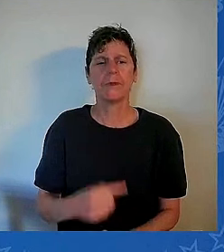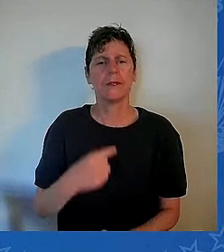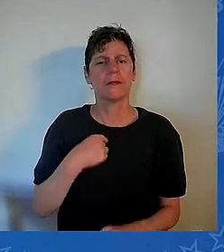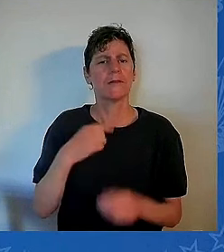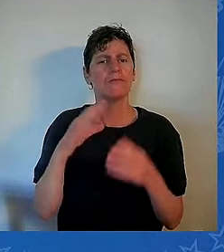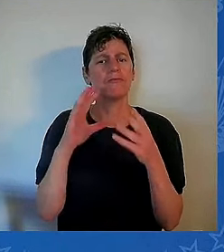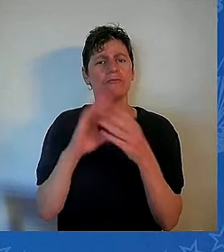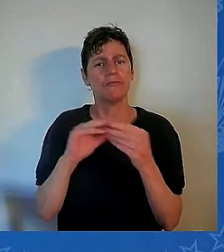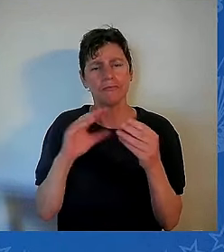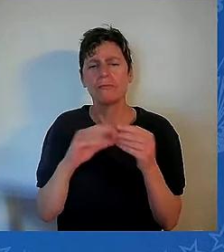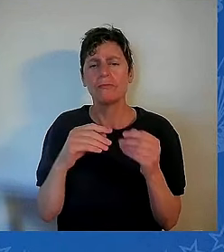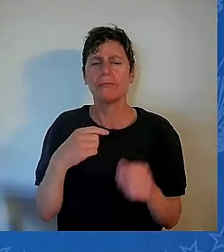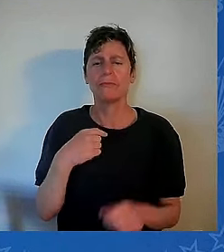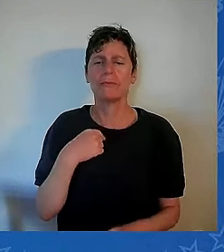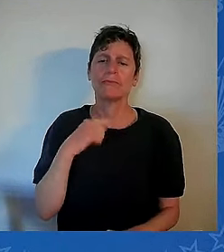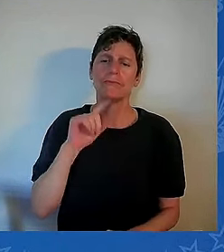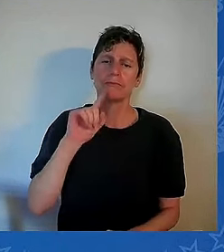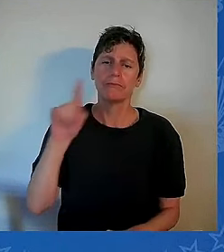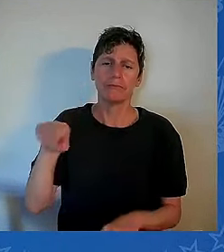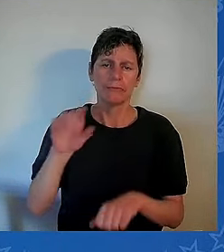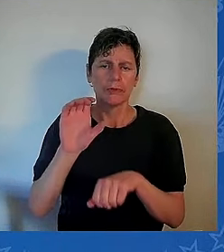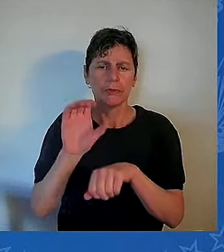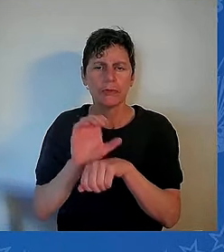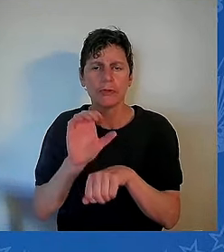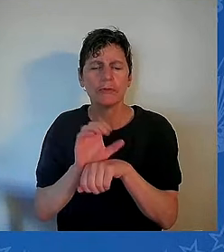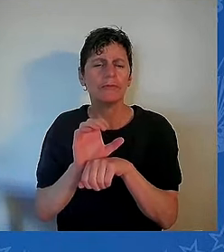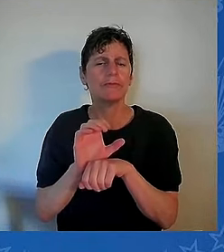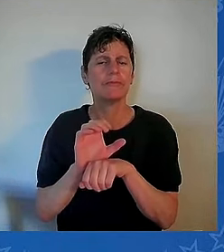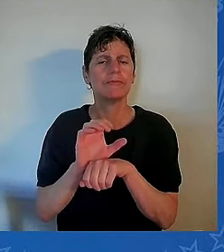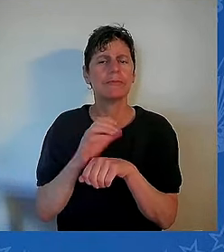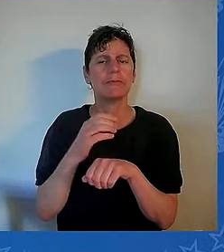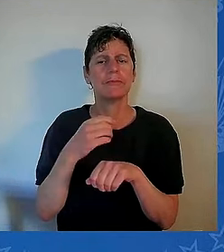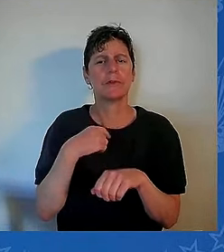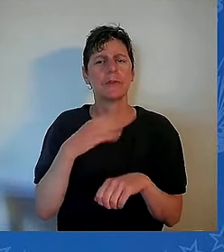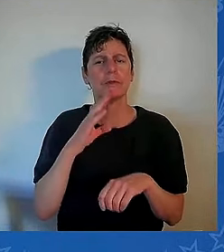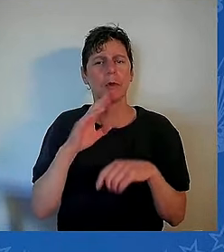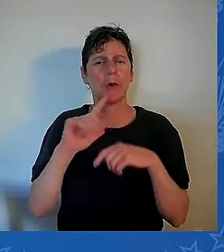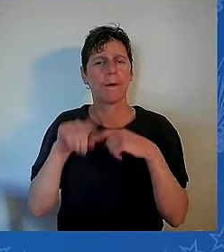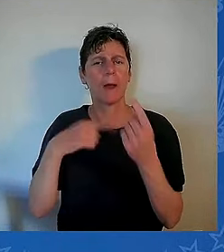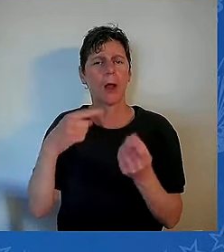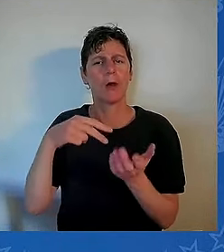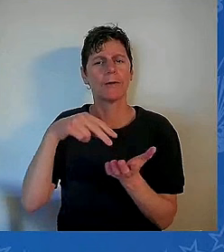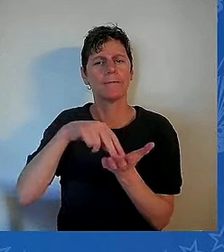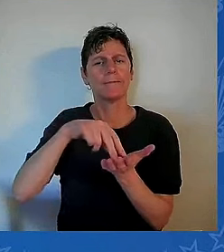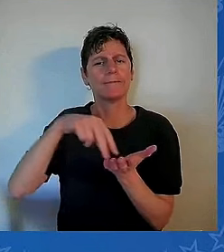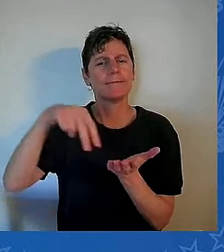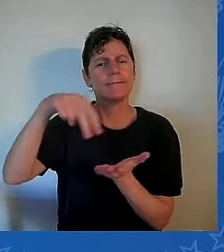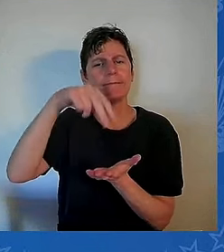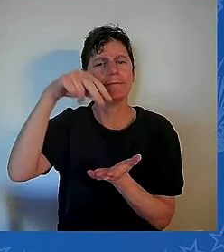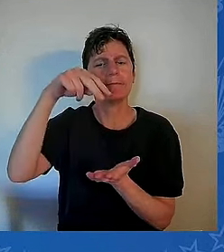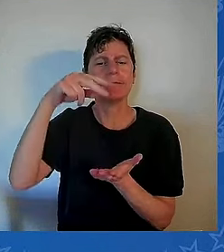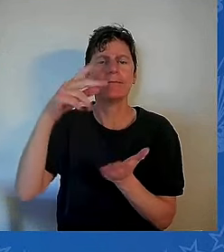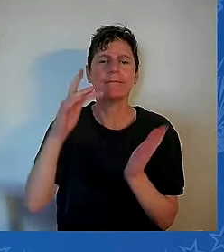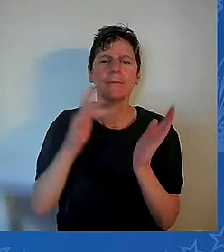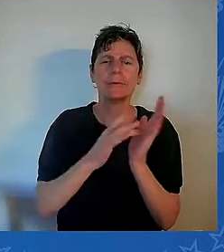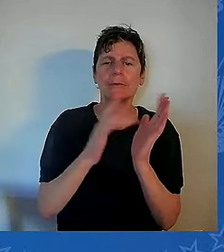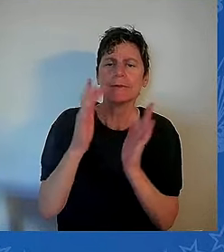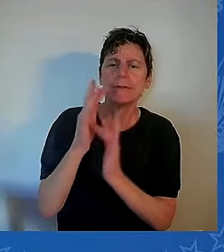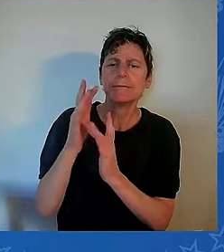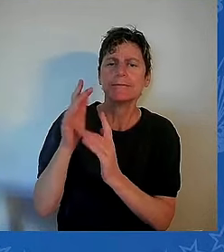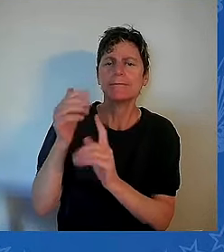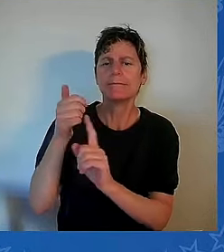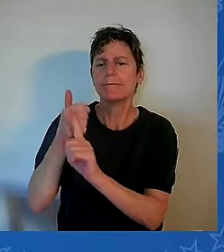We remember Jesus was buried on Friday, and on Sunday he rose again.